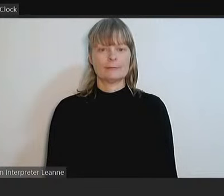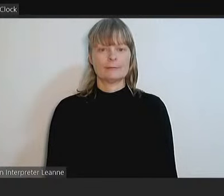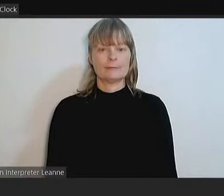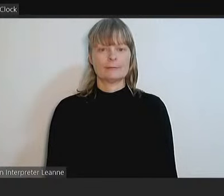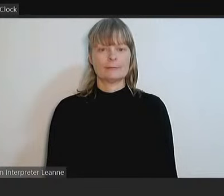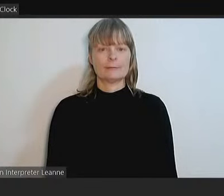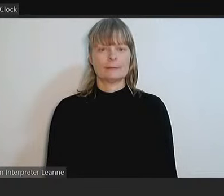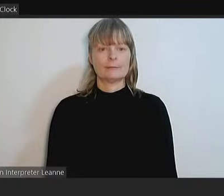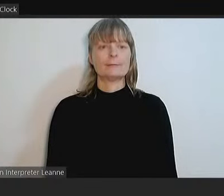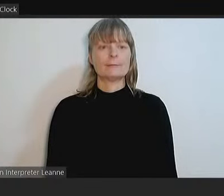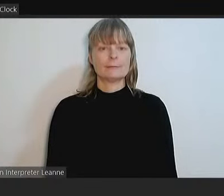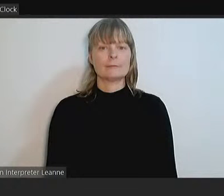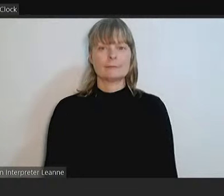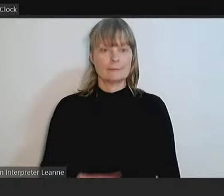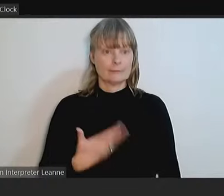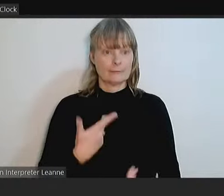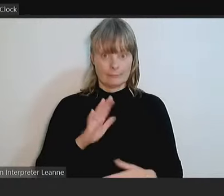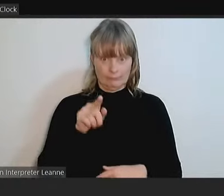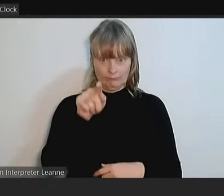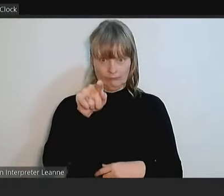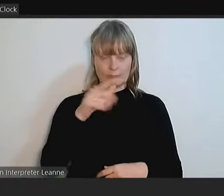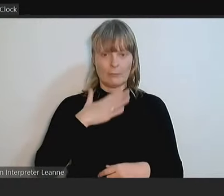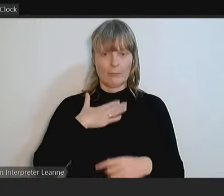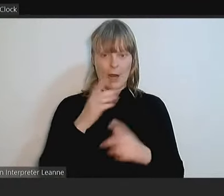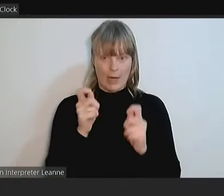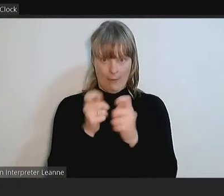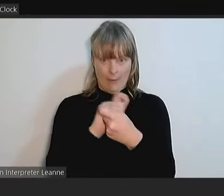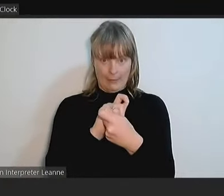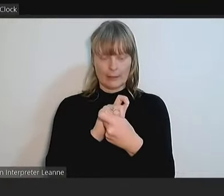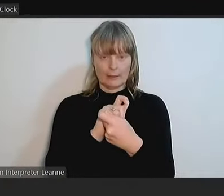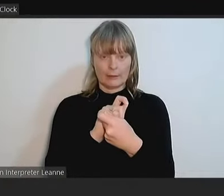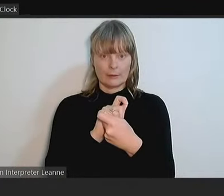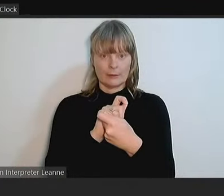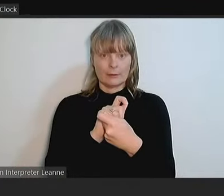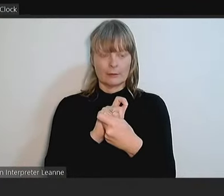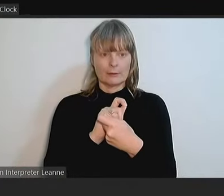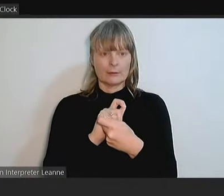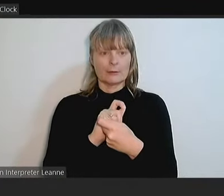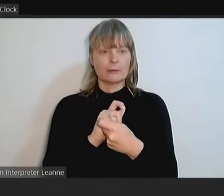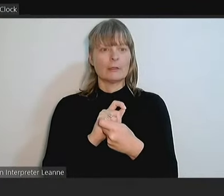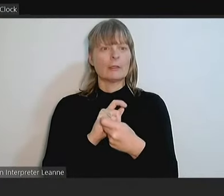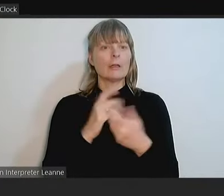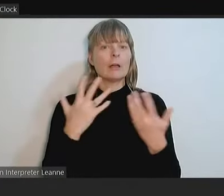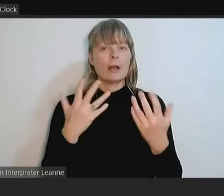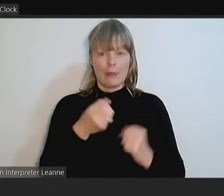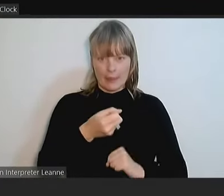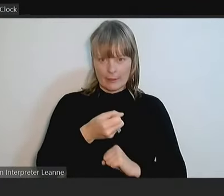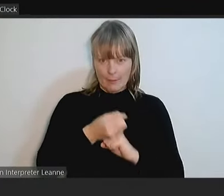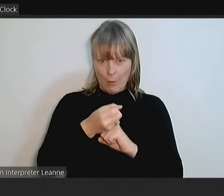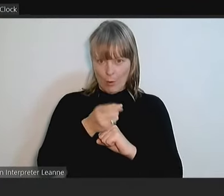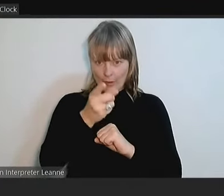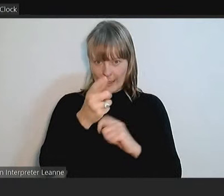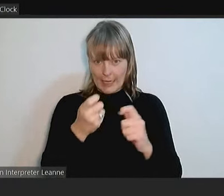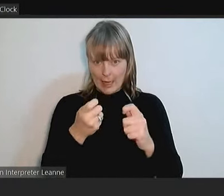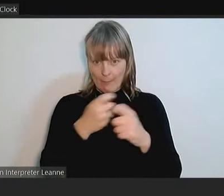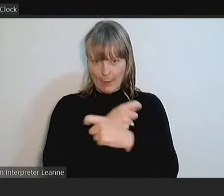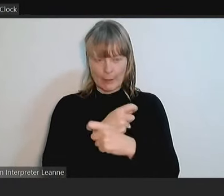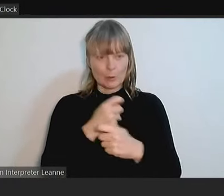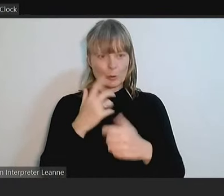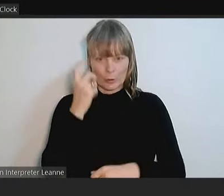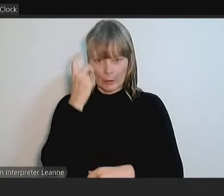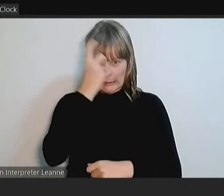Thank you. That is your amendment? That's correct. Okay. That's correct, Mayor. To support the amendment being considered as part of the 2023